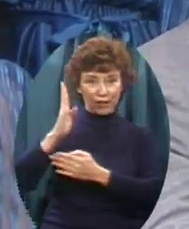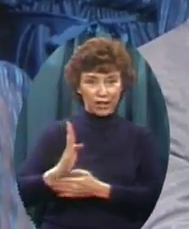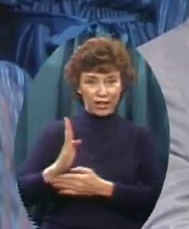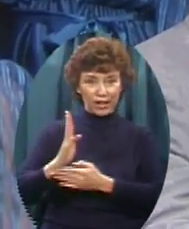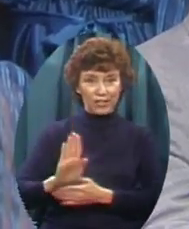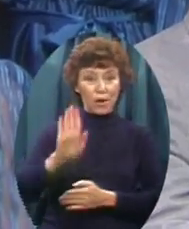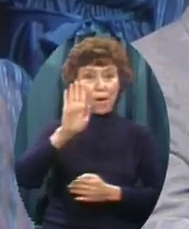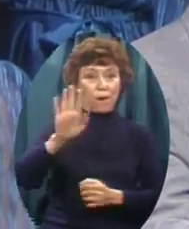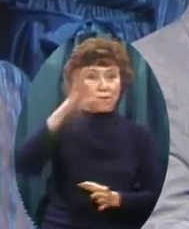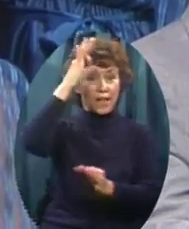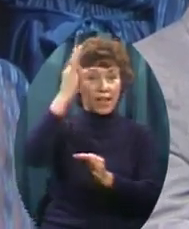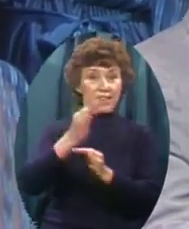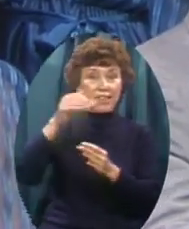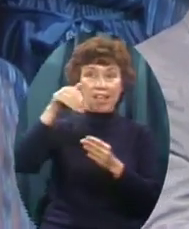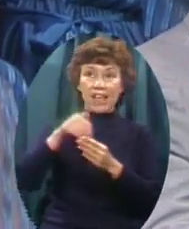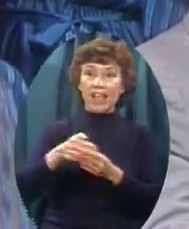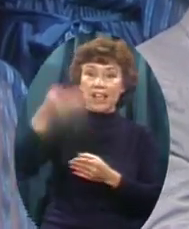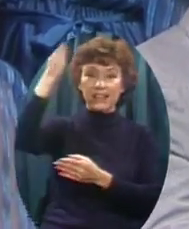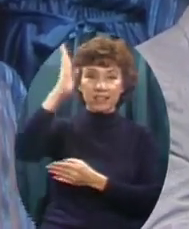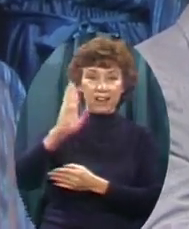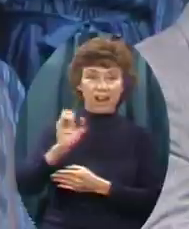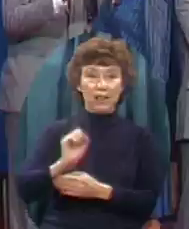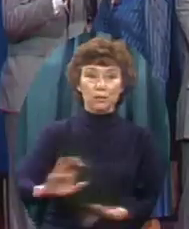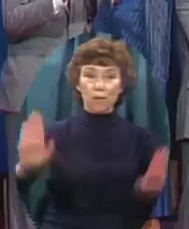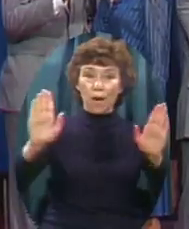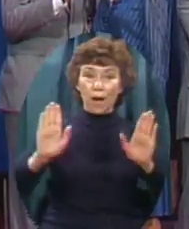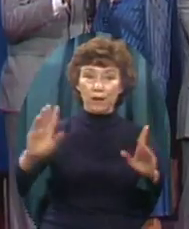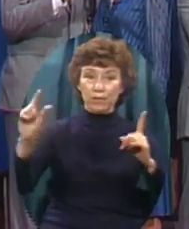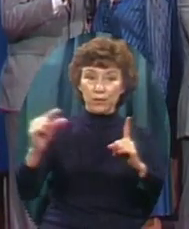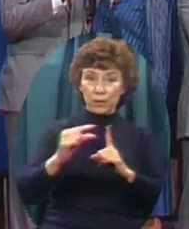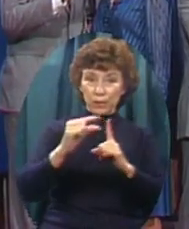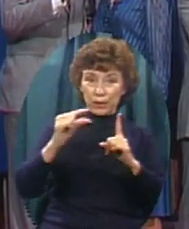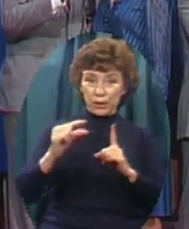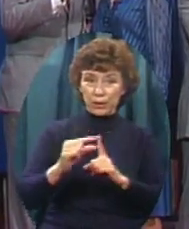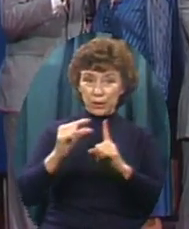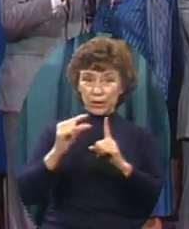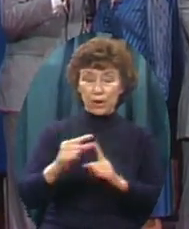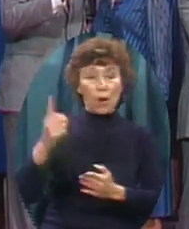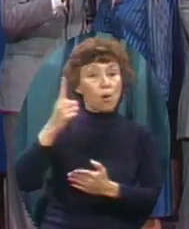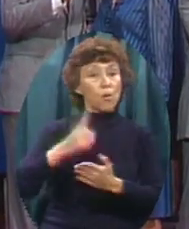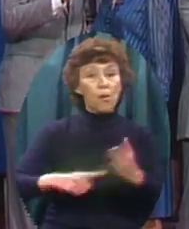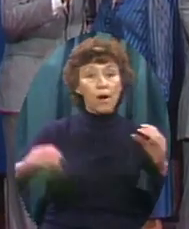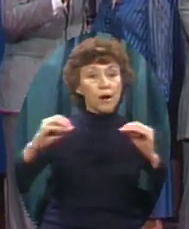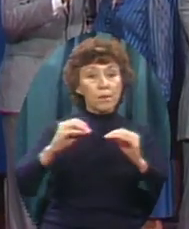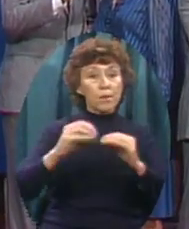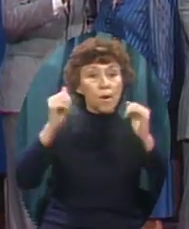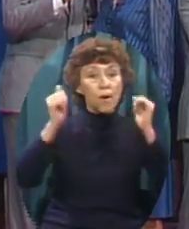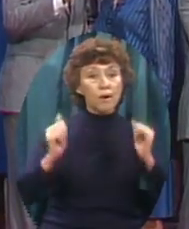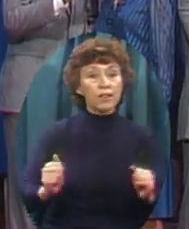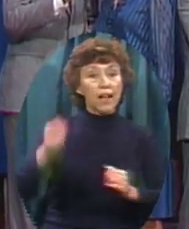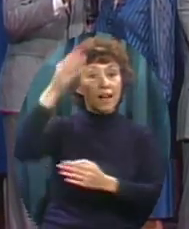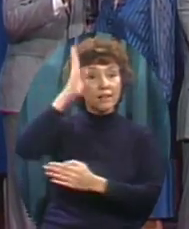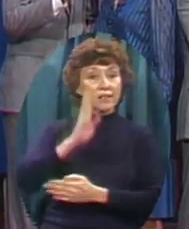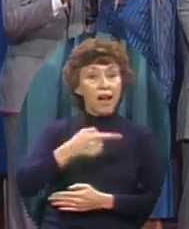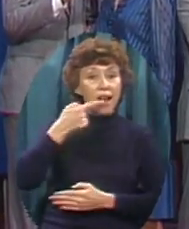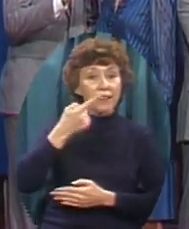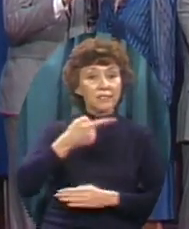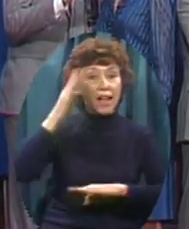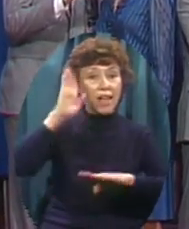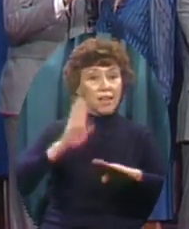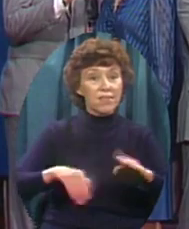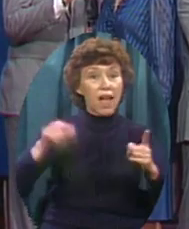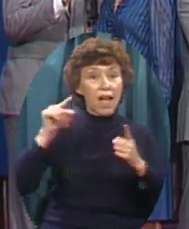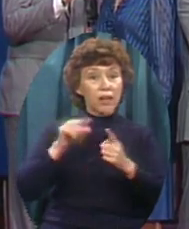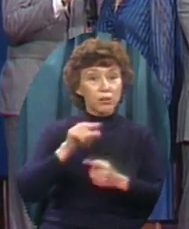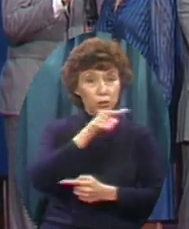faith in his excellent word. What for can he say then to you